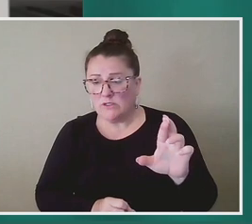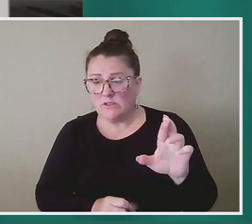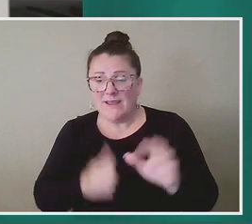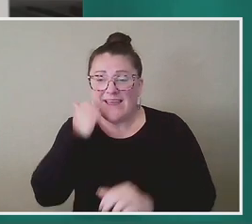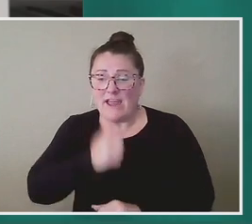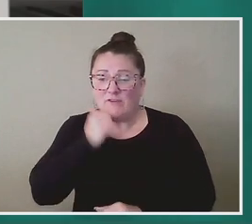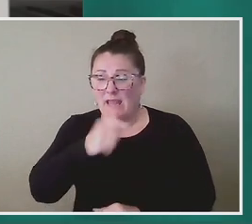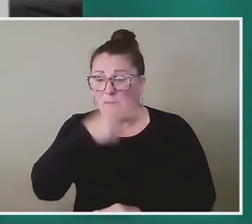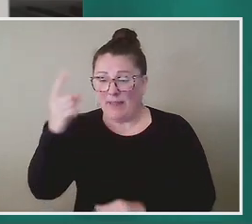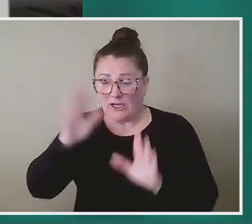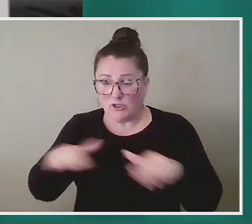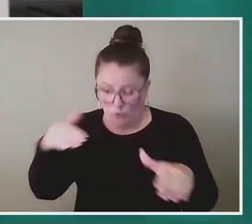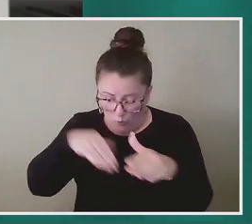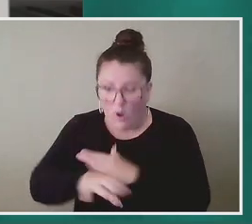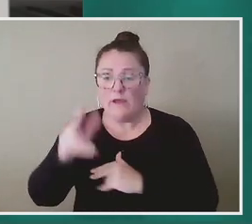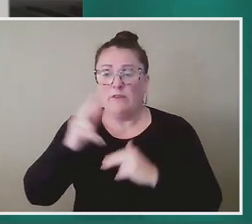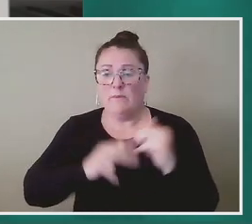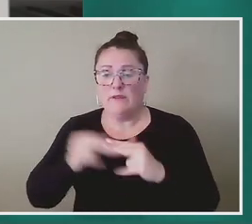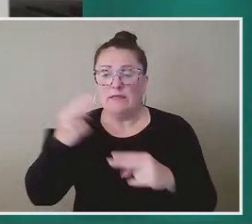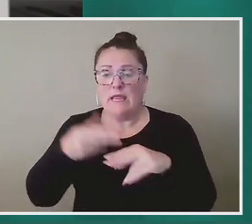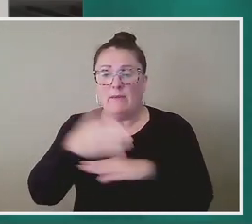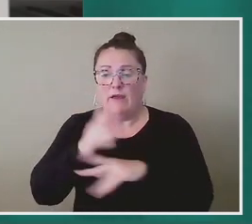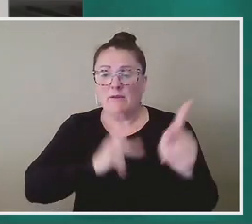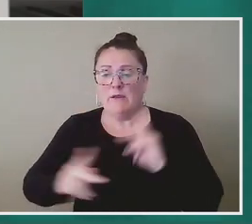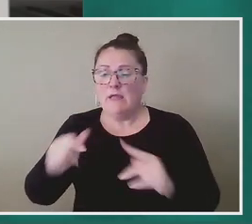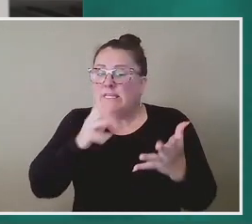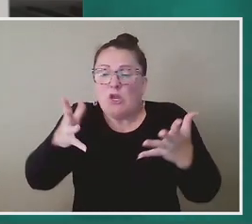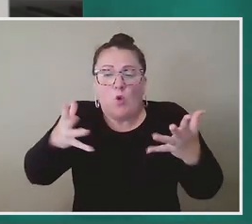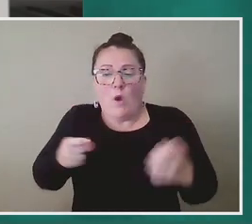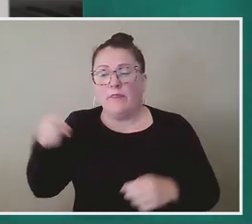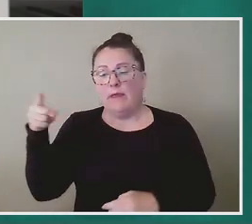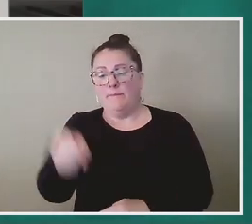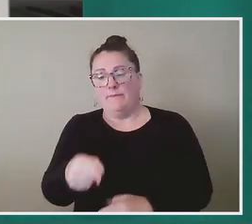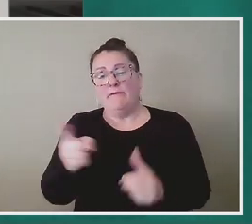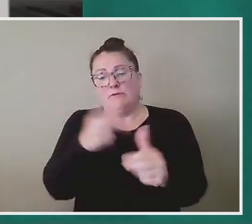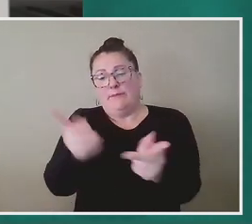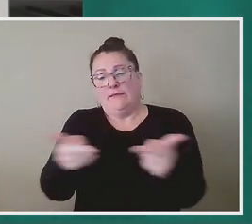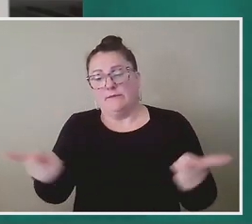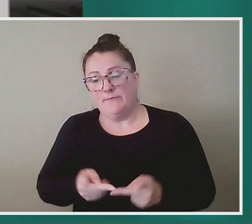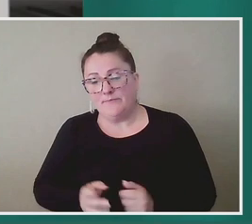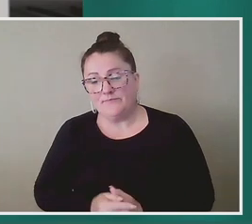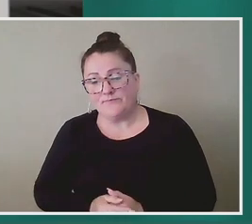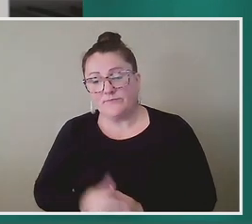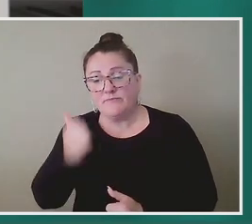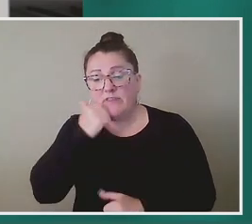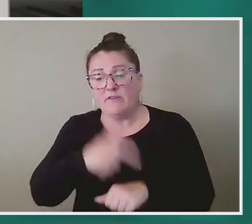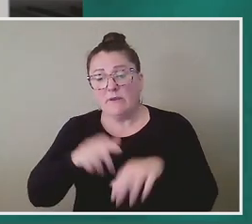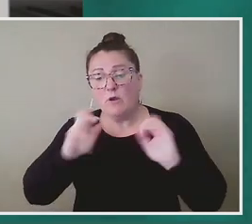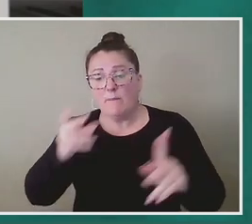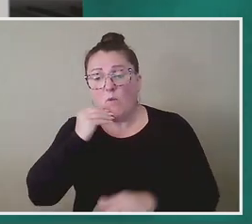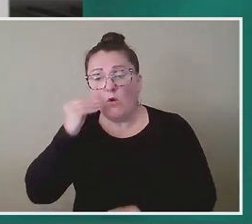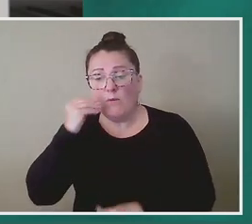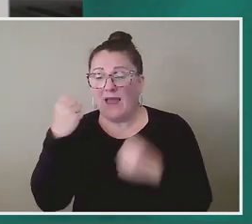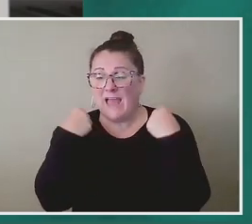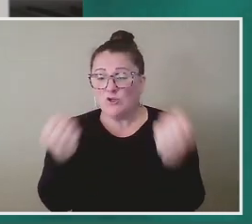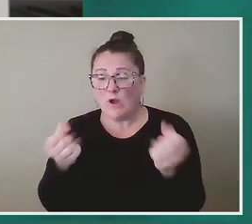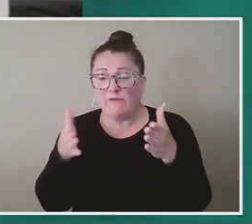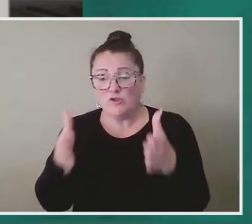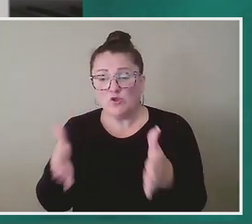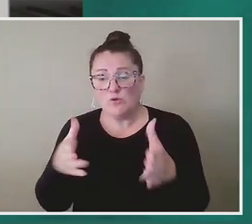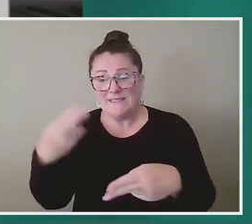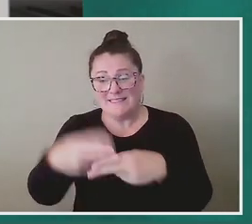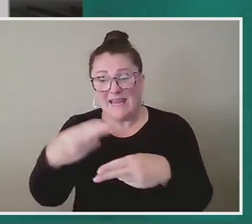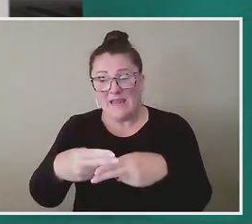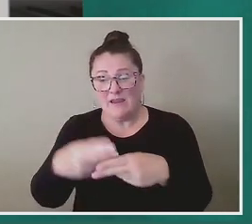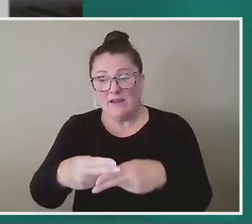black children walk into buildings named after people who never wanted them to be there. Every time I return home, I drive on streets named for those who would